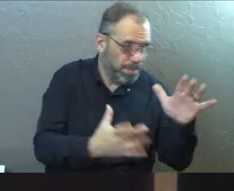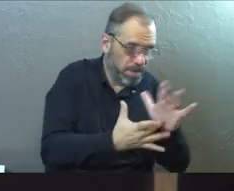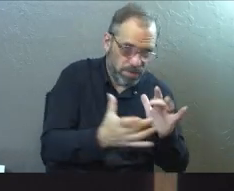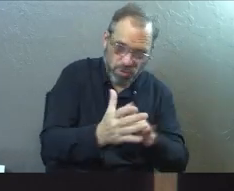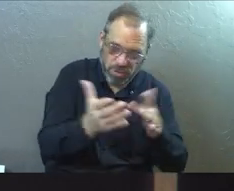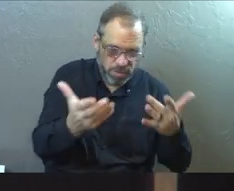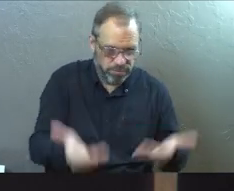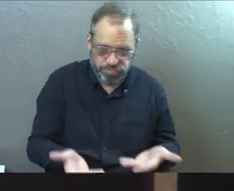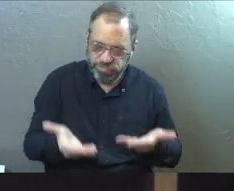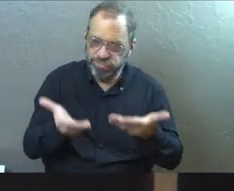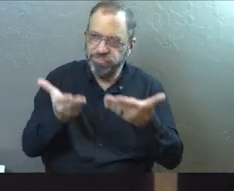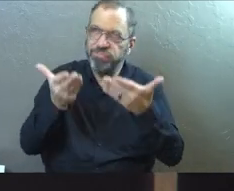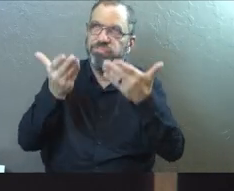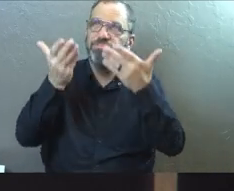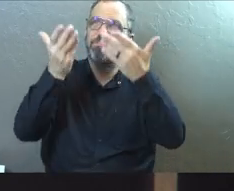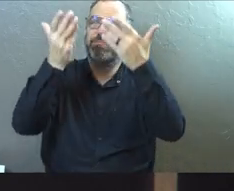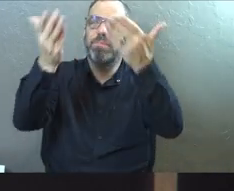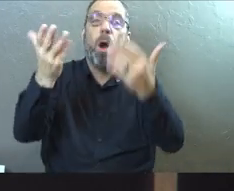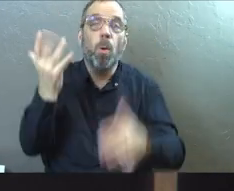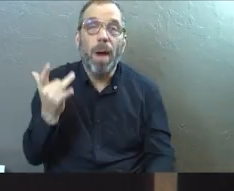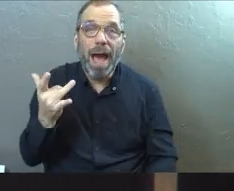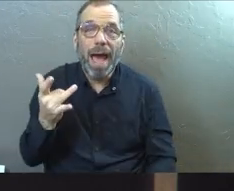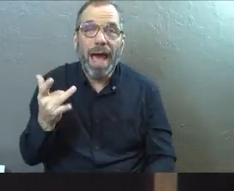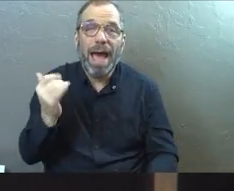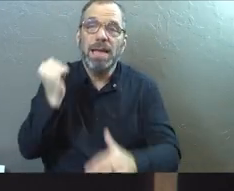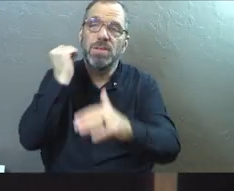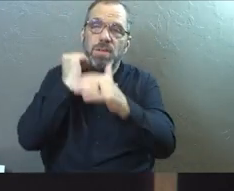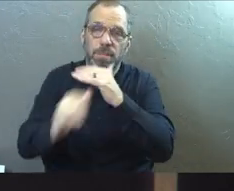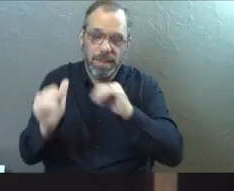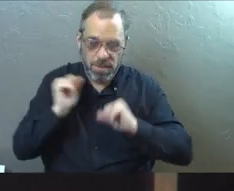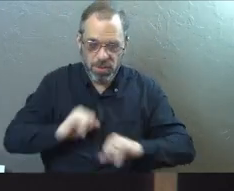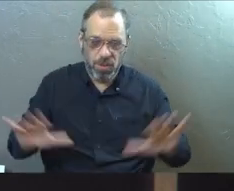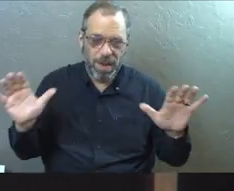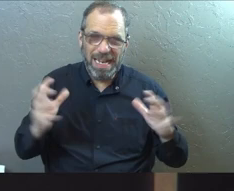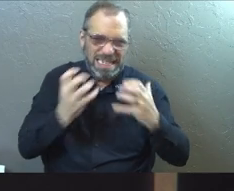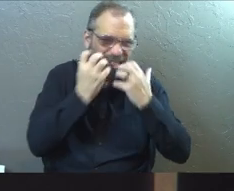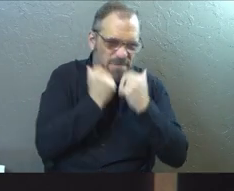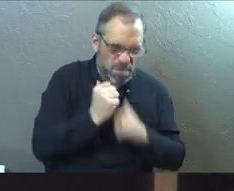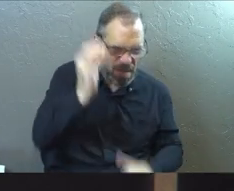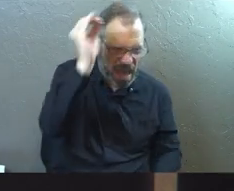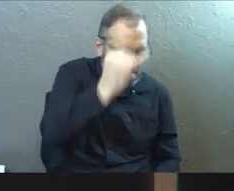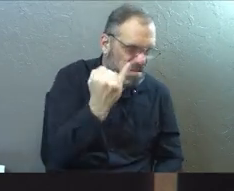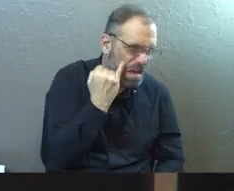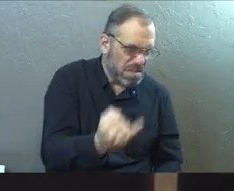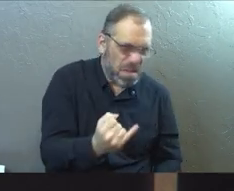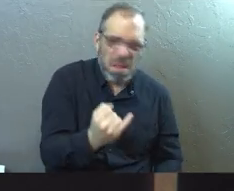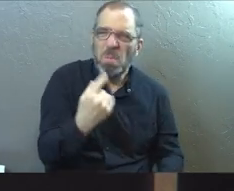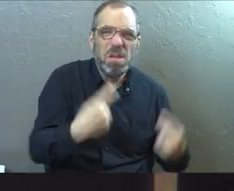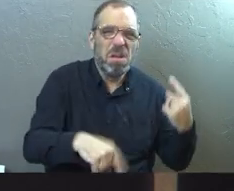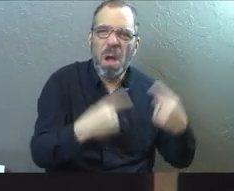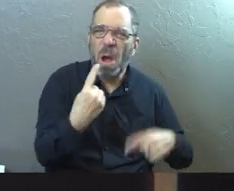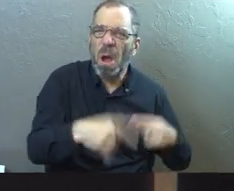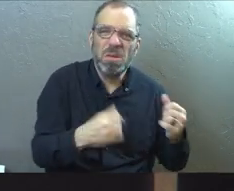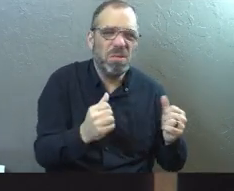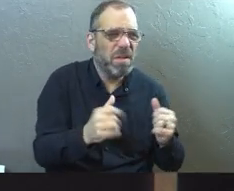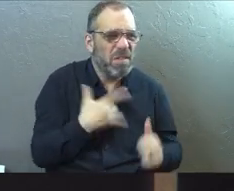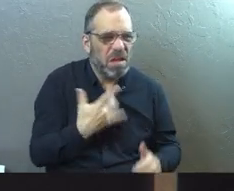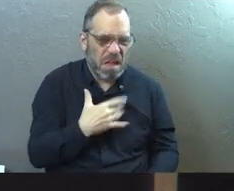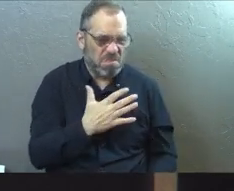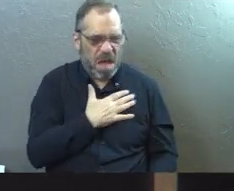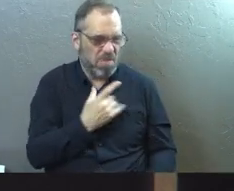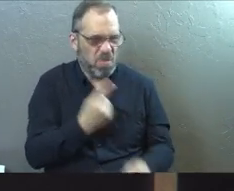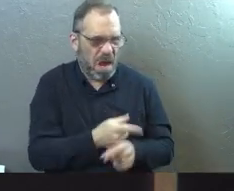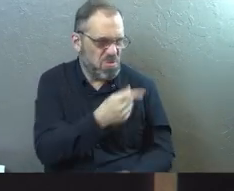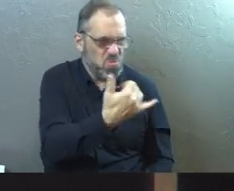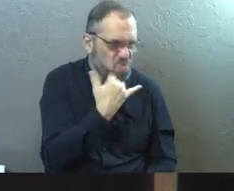Jesus is lifted high because we chose to submit and surrender and not just cling to some stuff that we could have made an argument that we felt like we